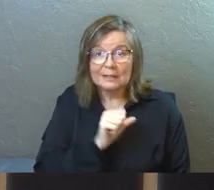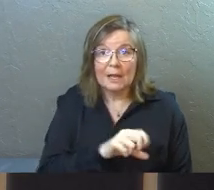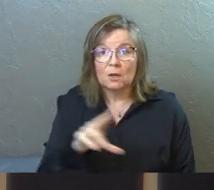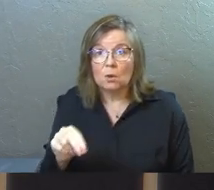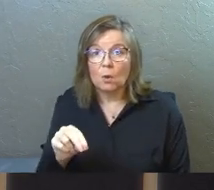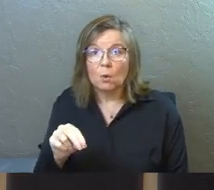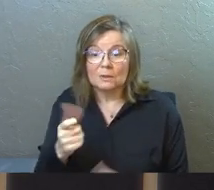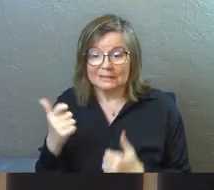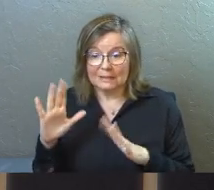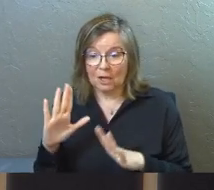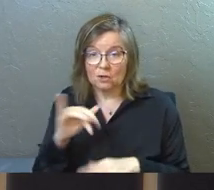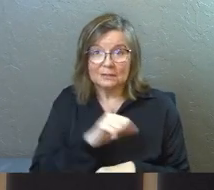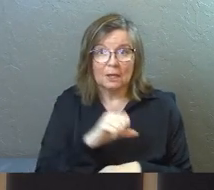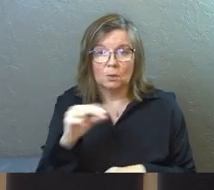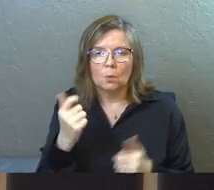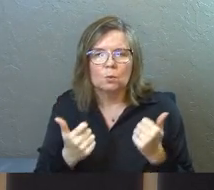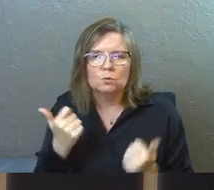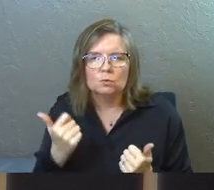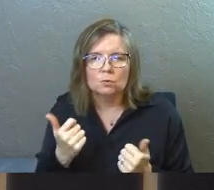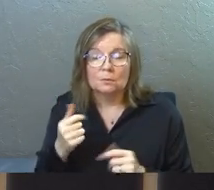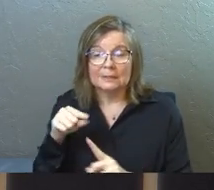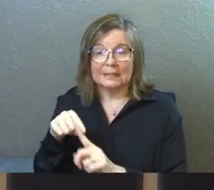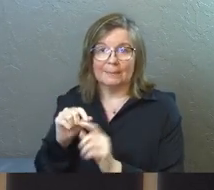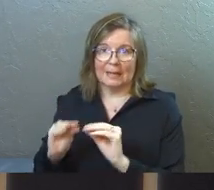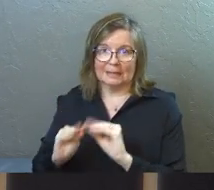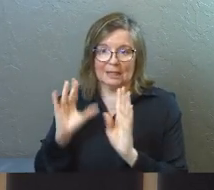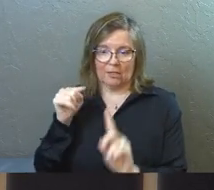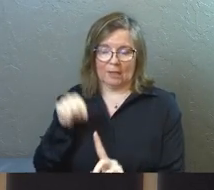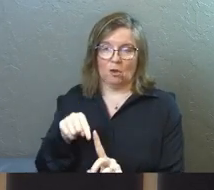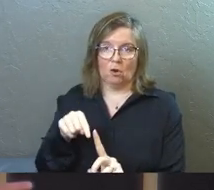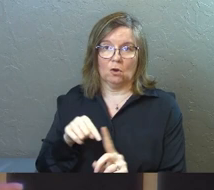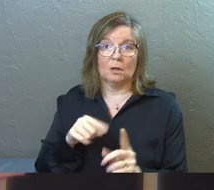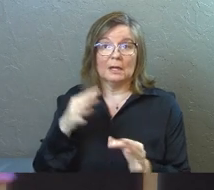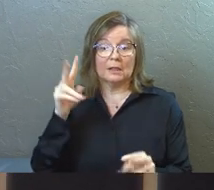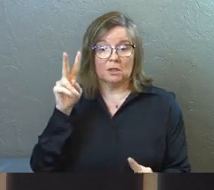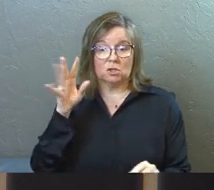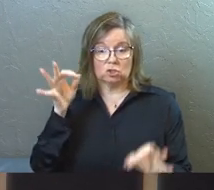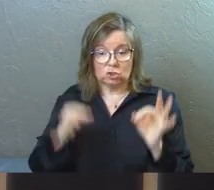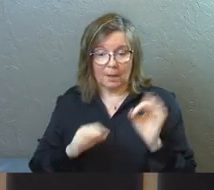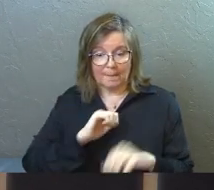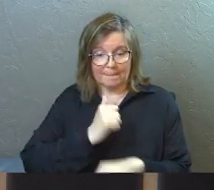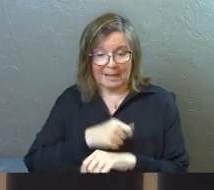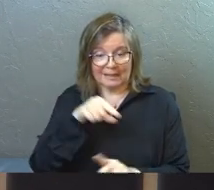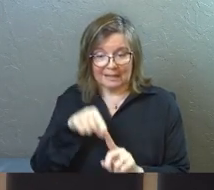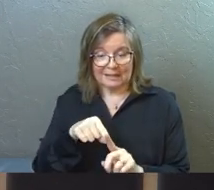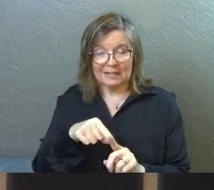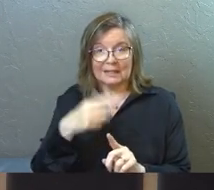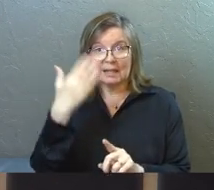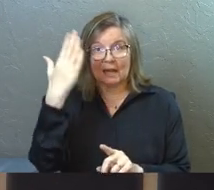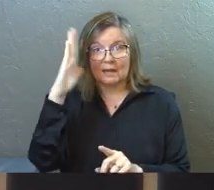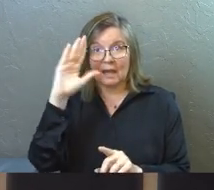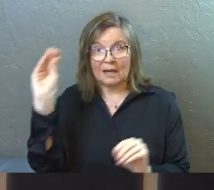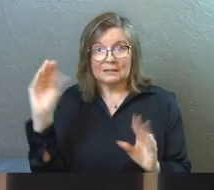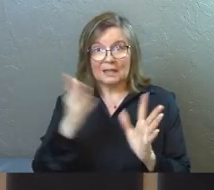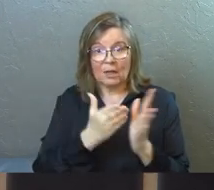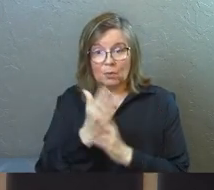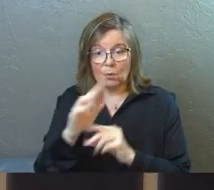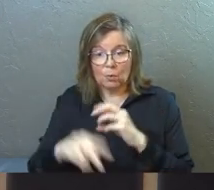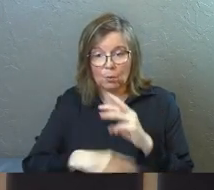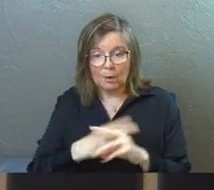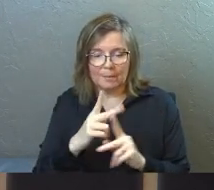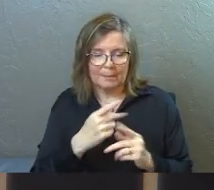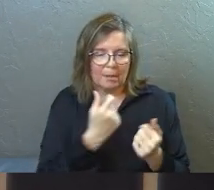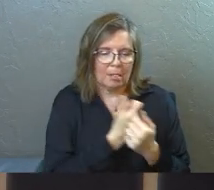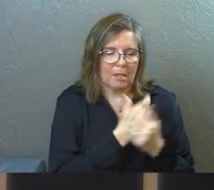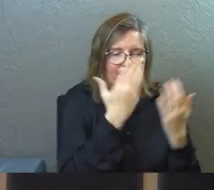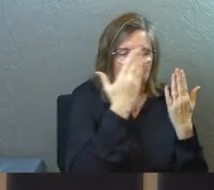not? Did you surrender to him or not? He makes it clear right there. And the judgment is based on this fact. God's light came into the world, but people